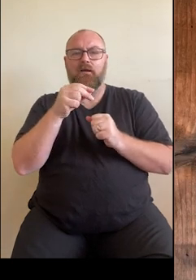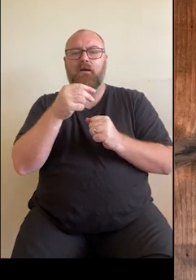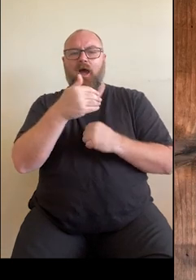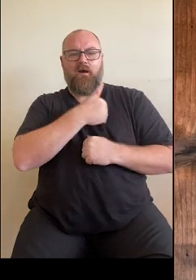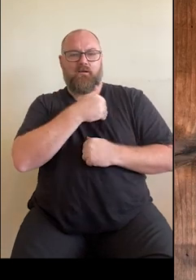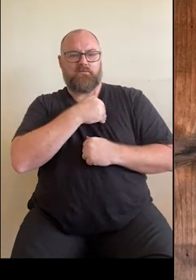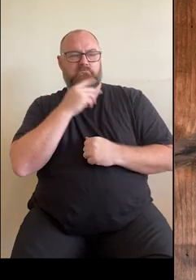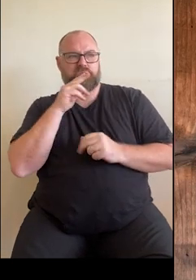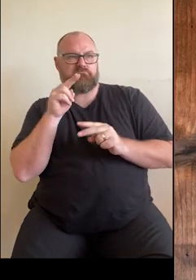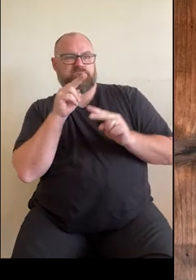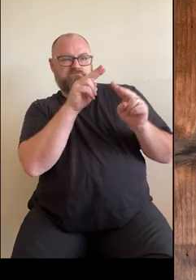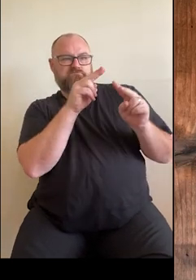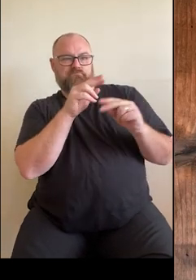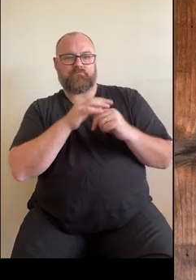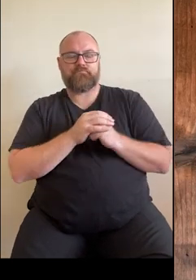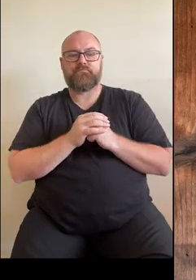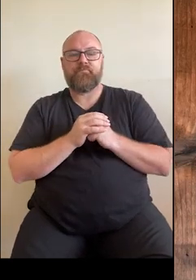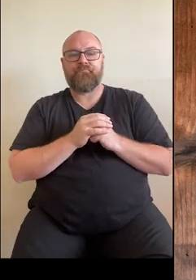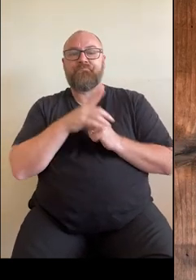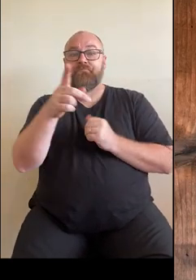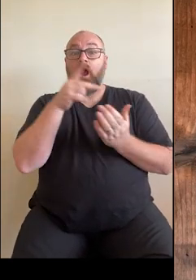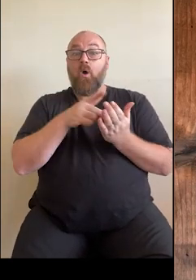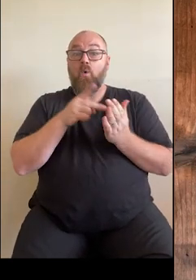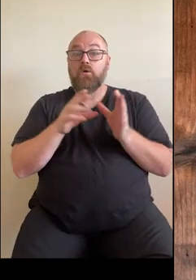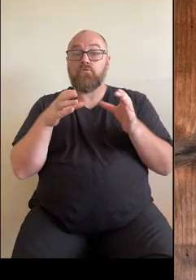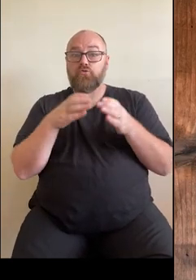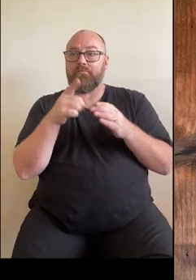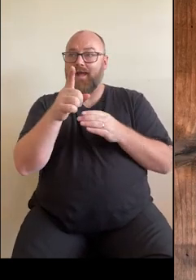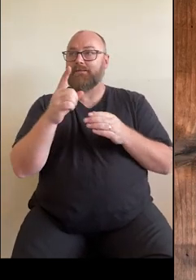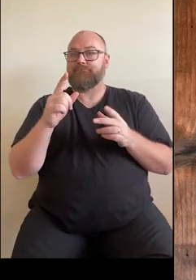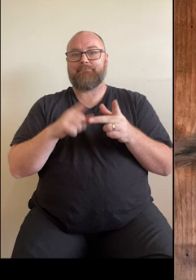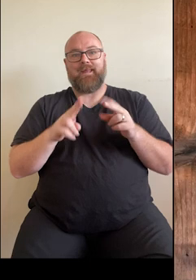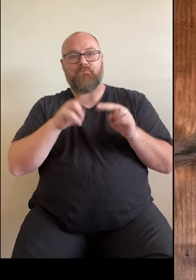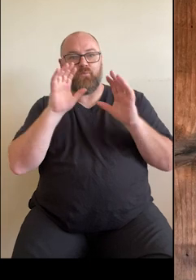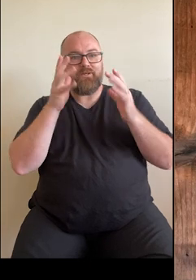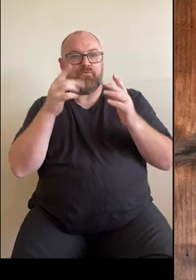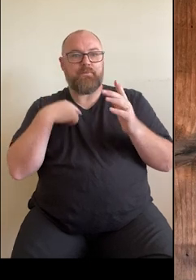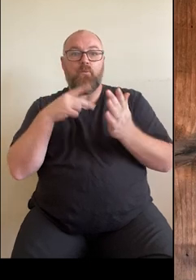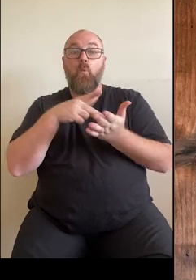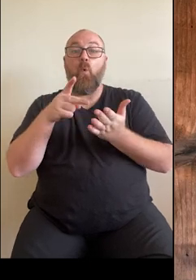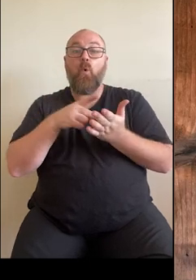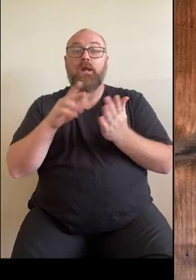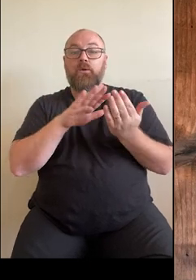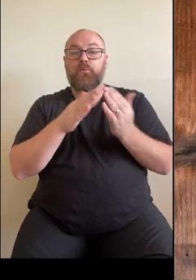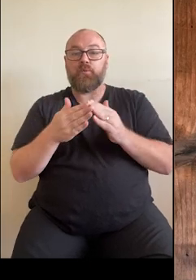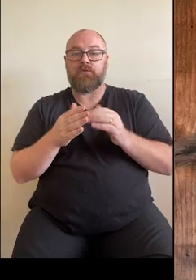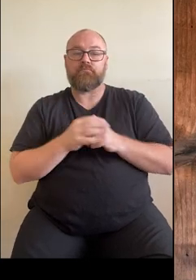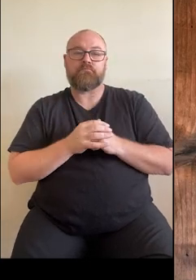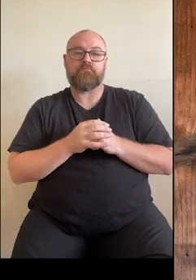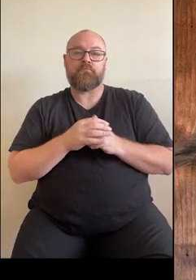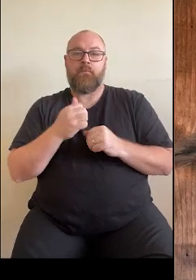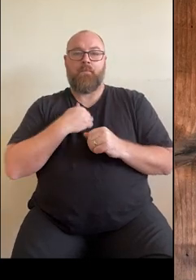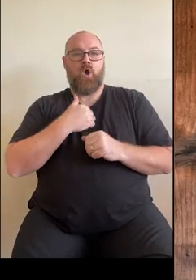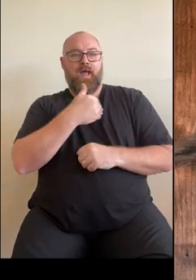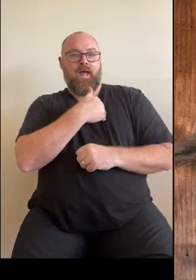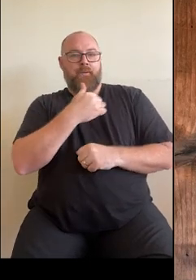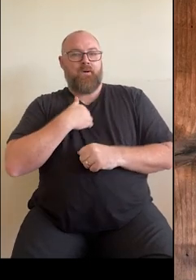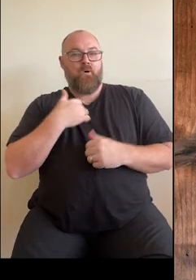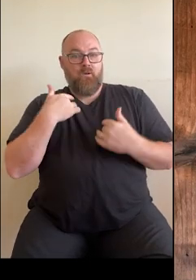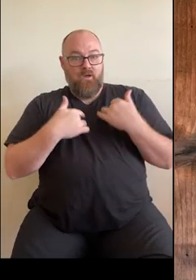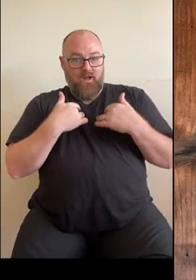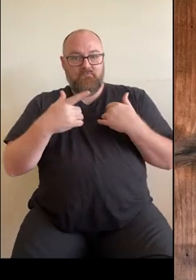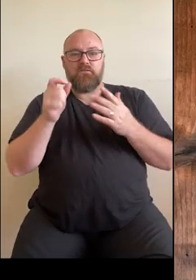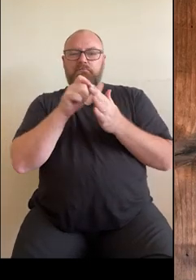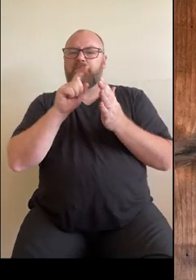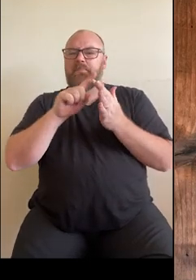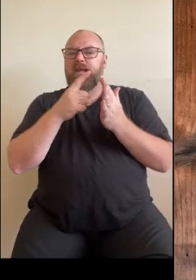The Heart Foundation walking group is for anyone who is interested in being a part of the walking community. My Heart My Life is a peer